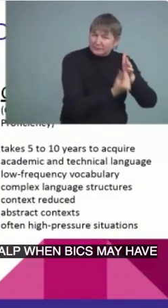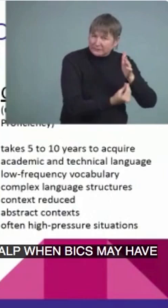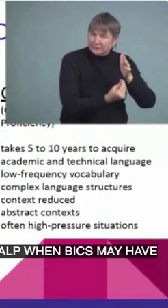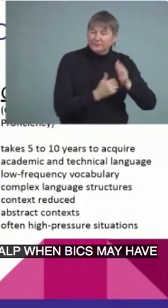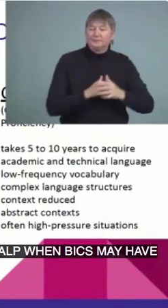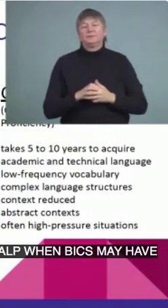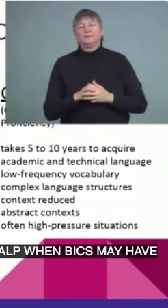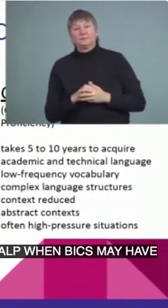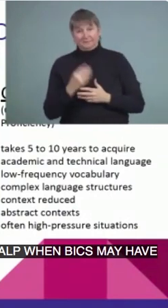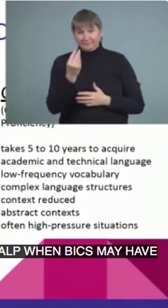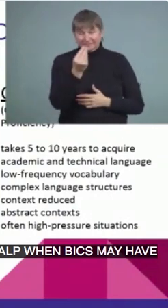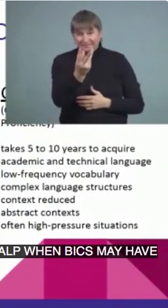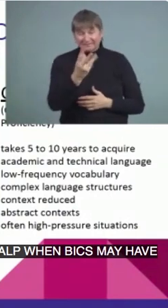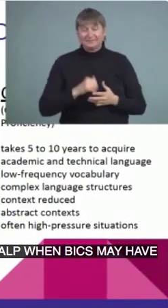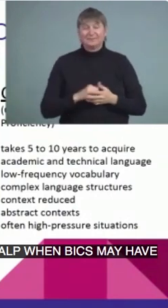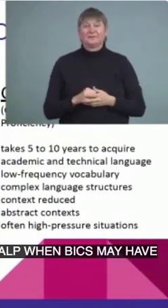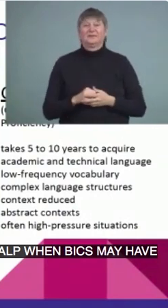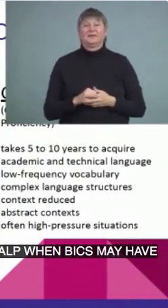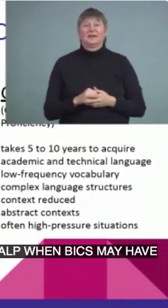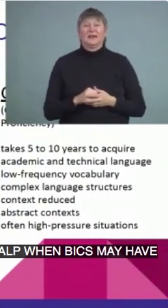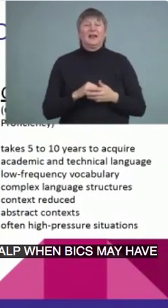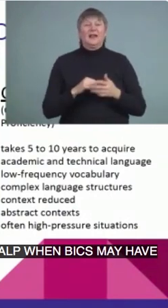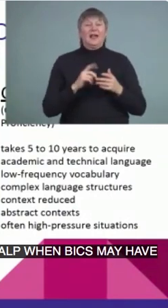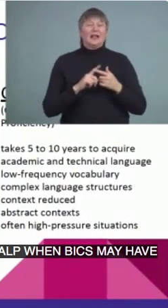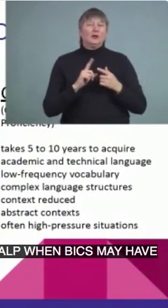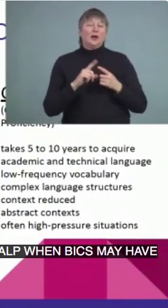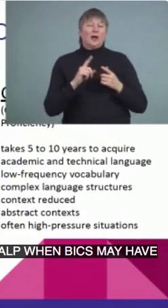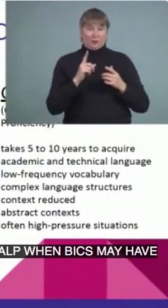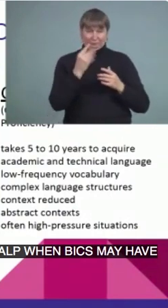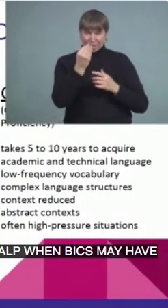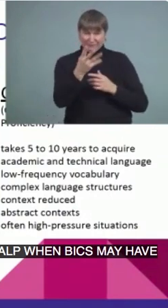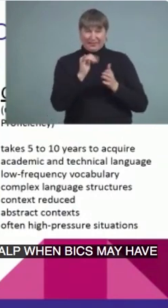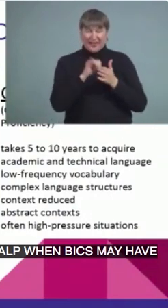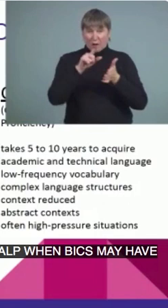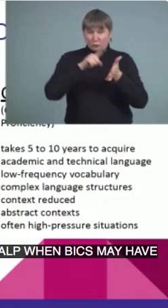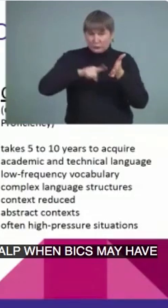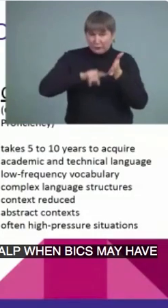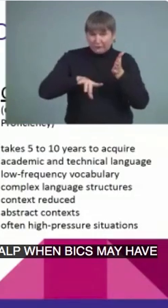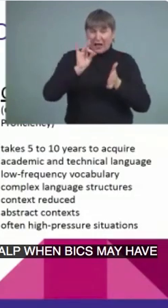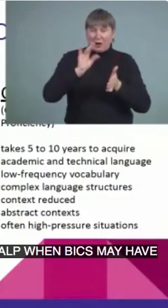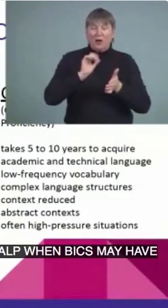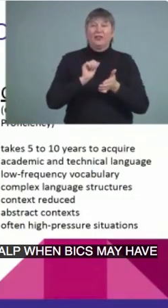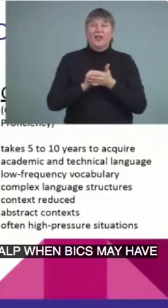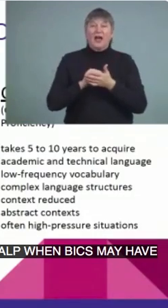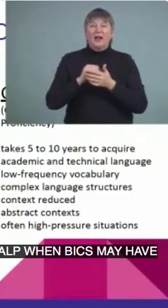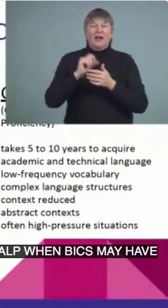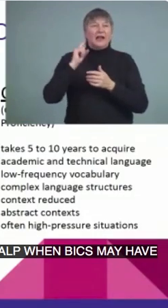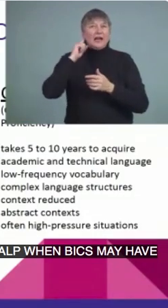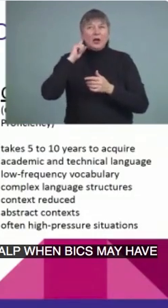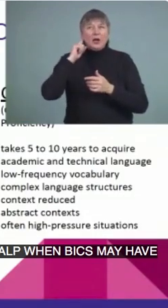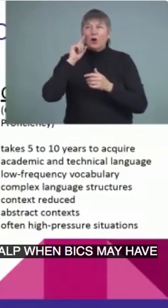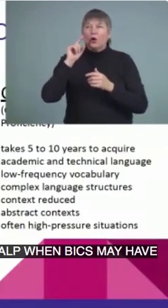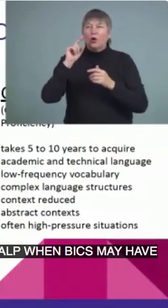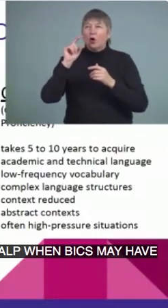takes about 35 times to hear a word before they can use it. And so for our